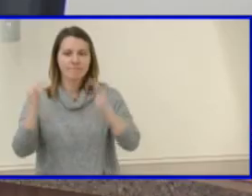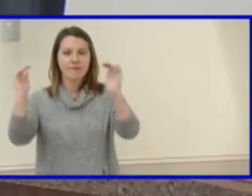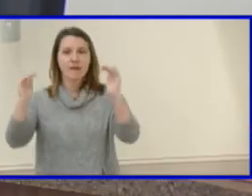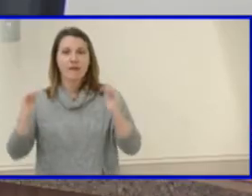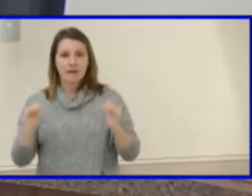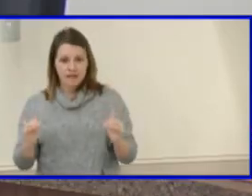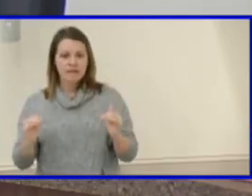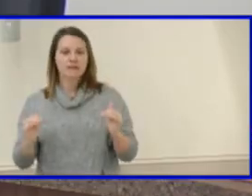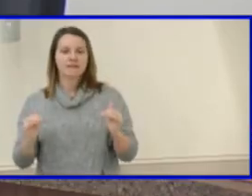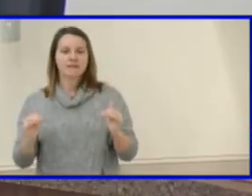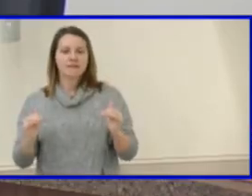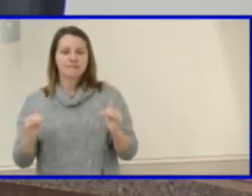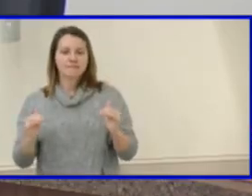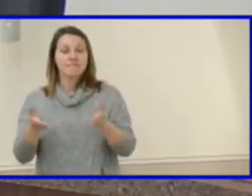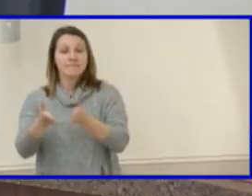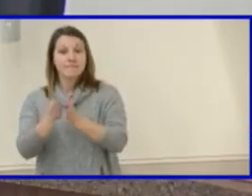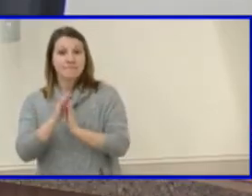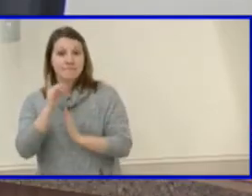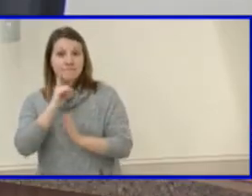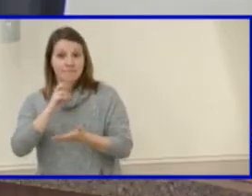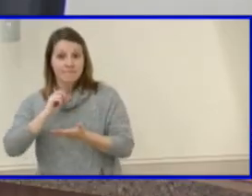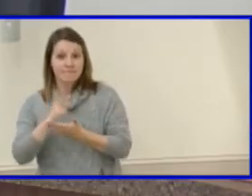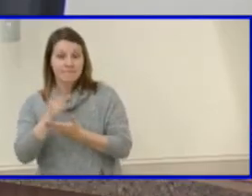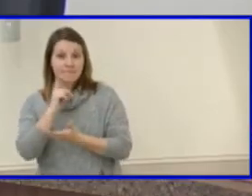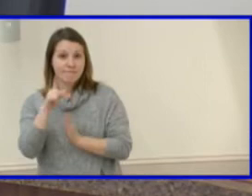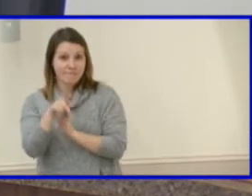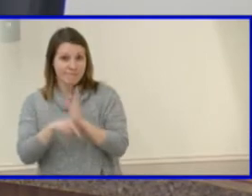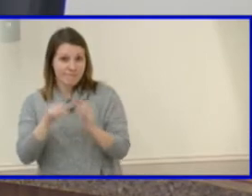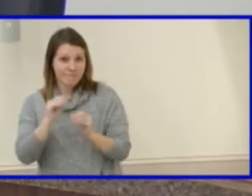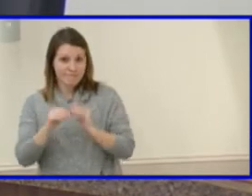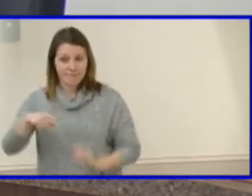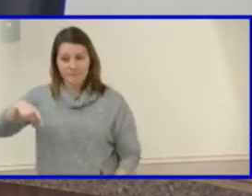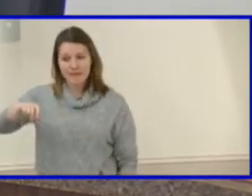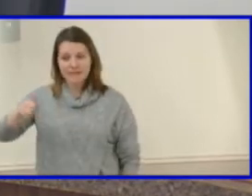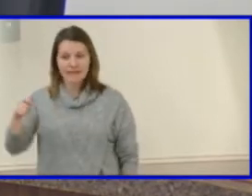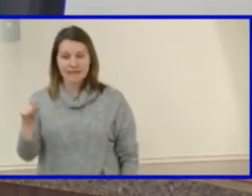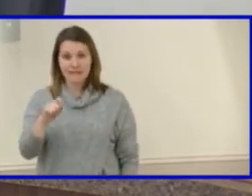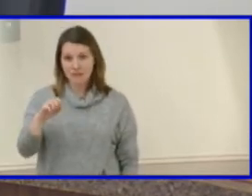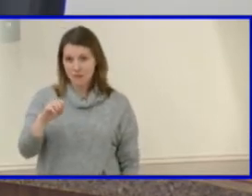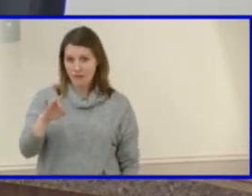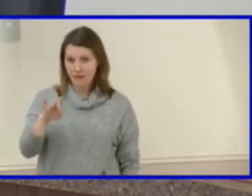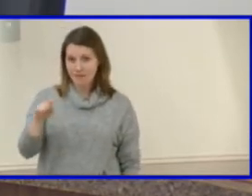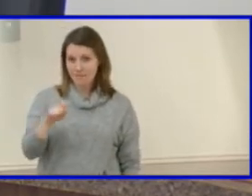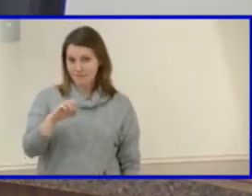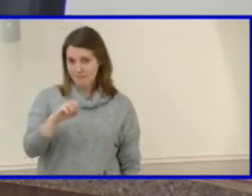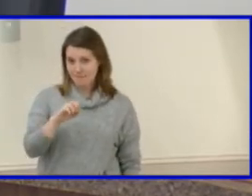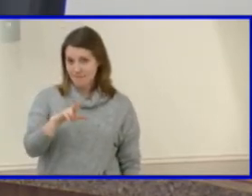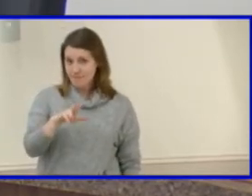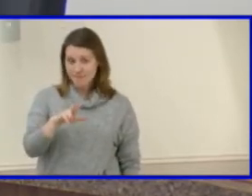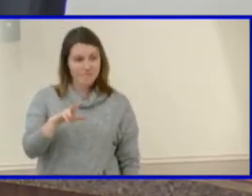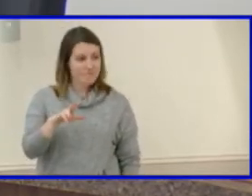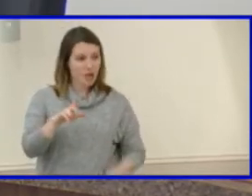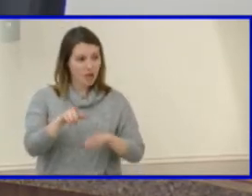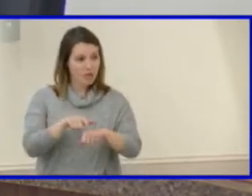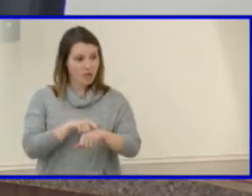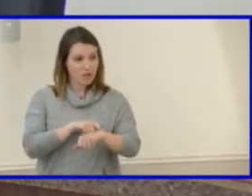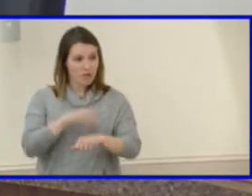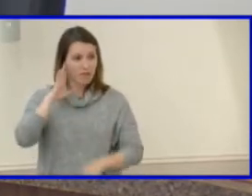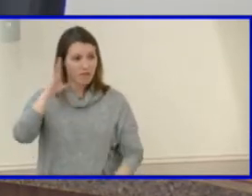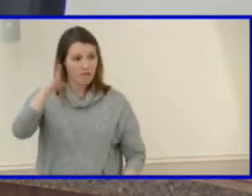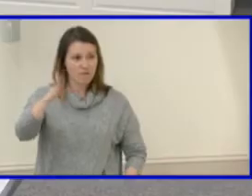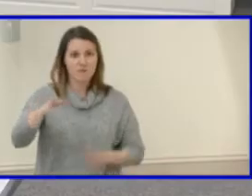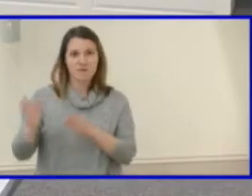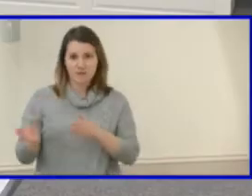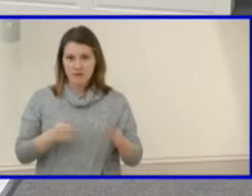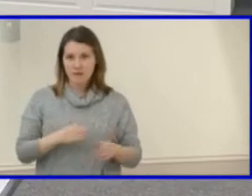your approval of proposed revisions to policy P10-08-003 long range planning. Is there